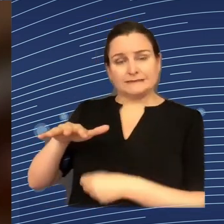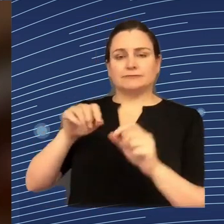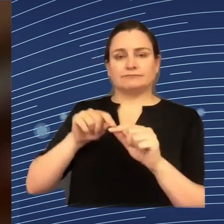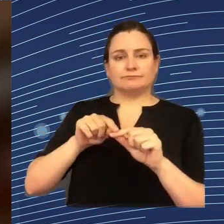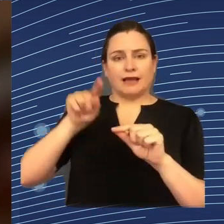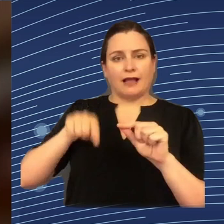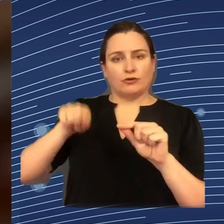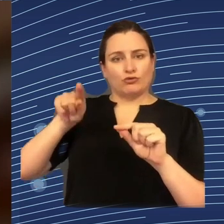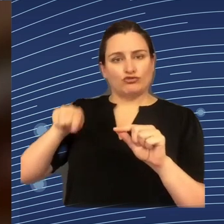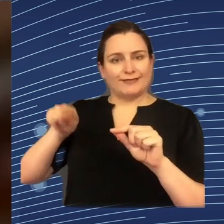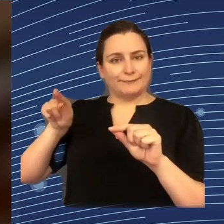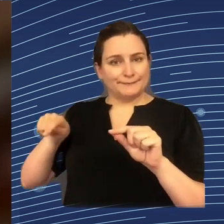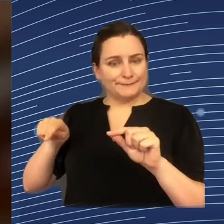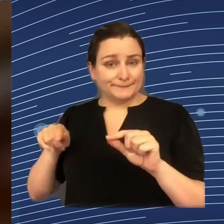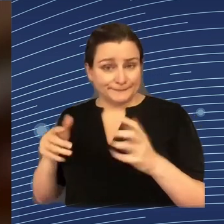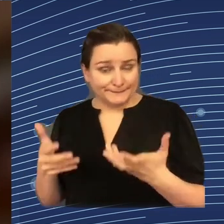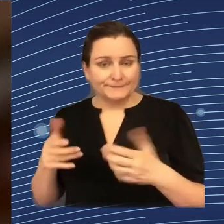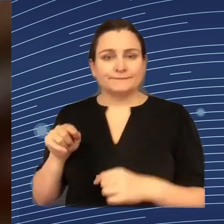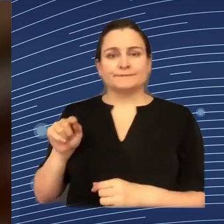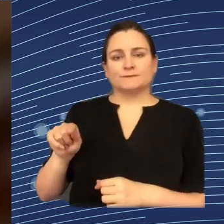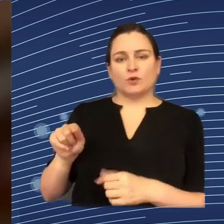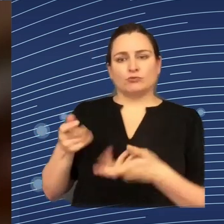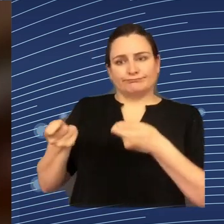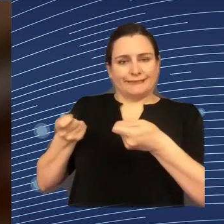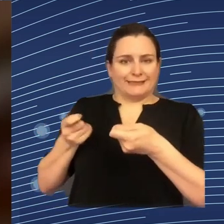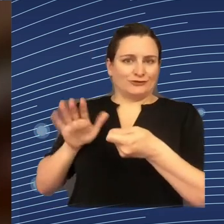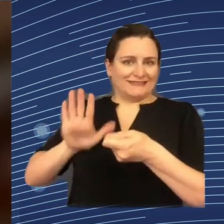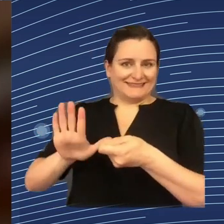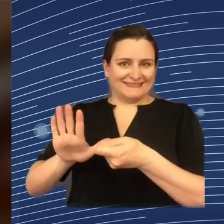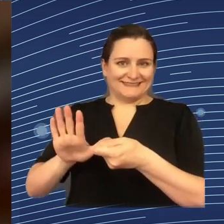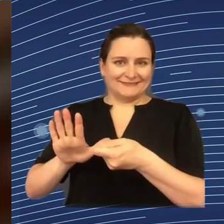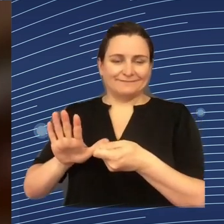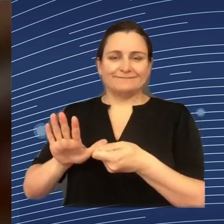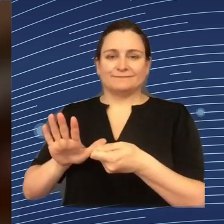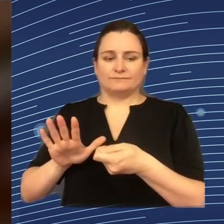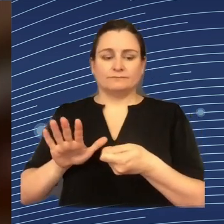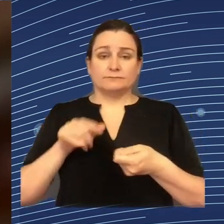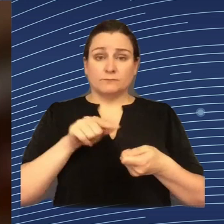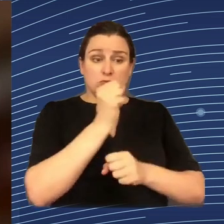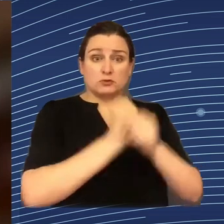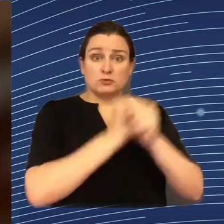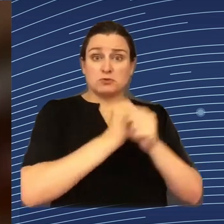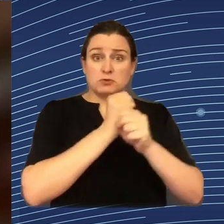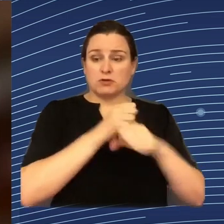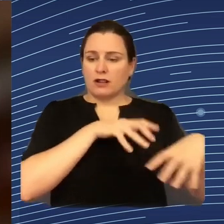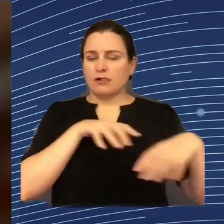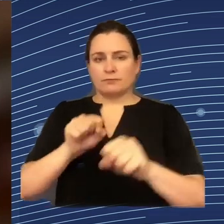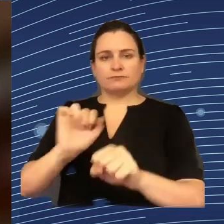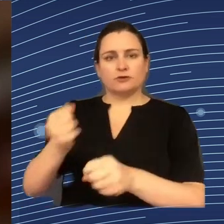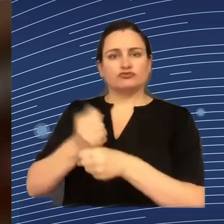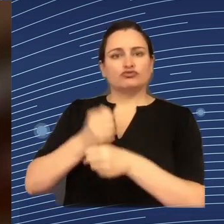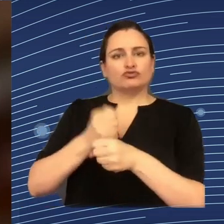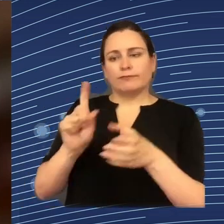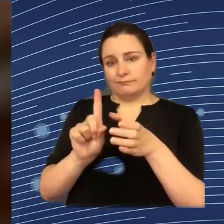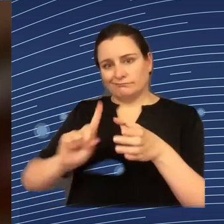speaking about algorithmic management in that sense, so that automated tools become implemented to exercise typical